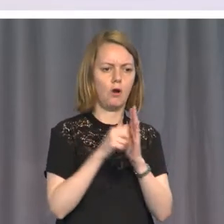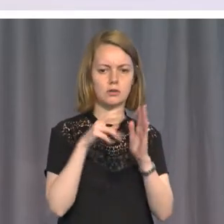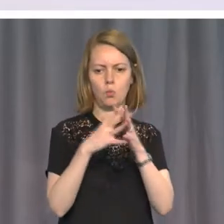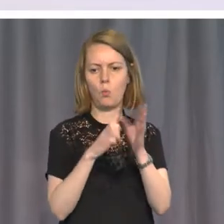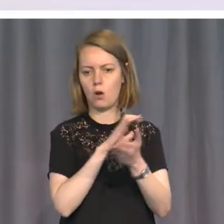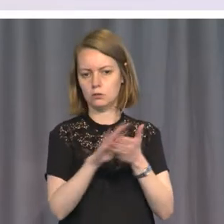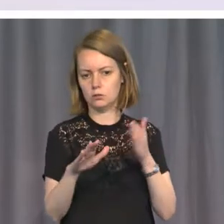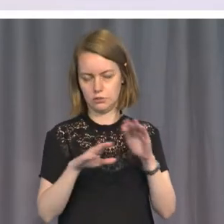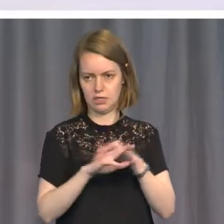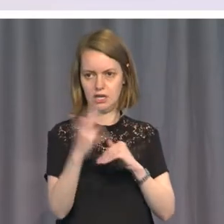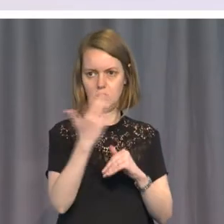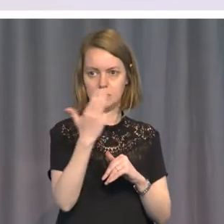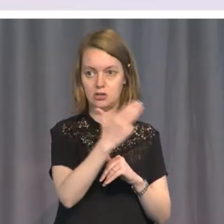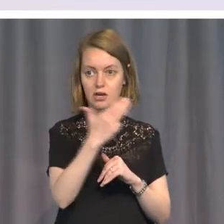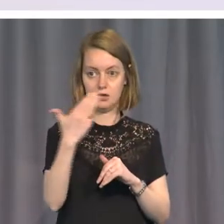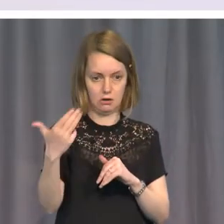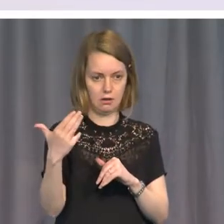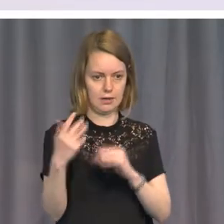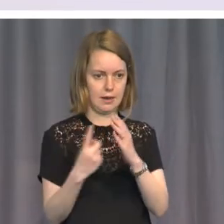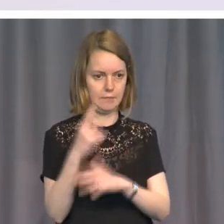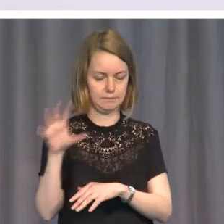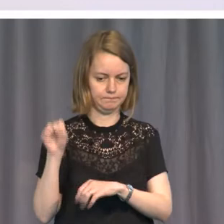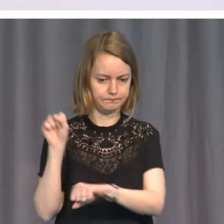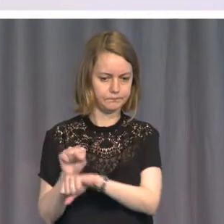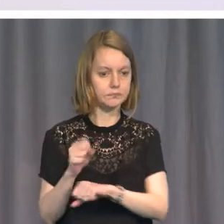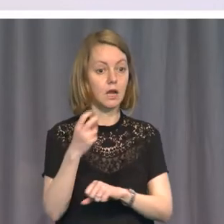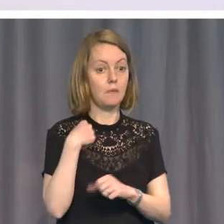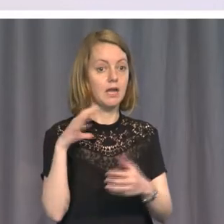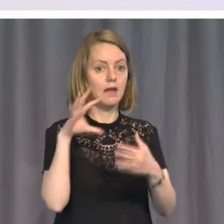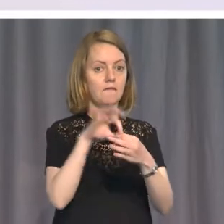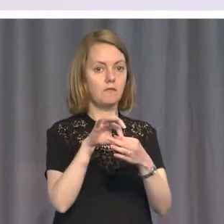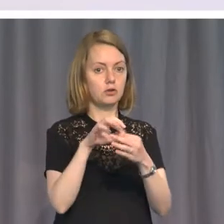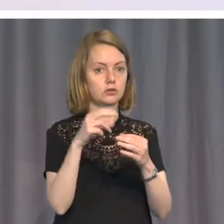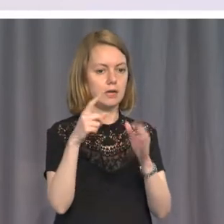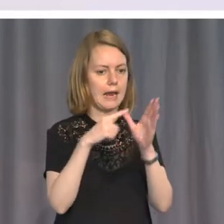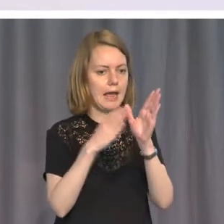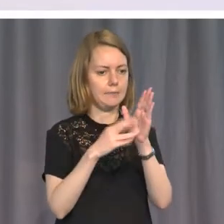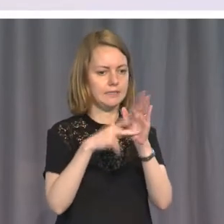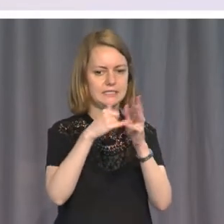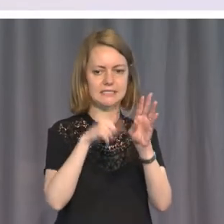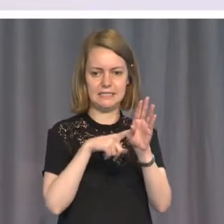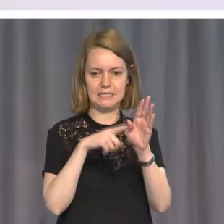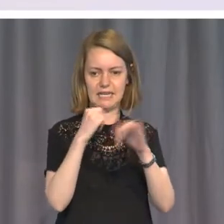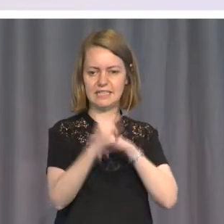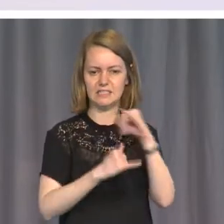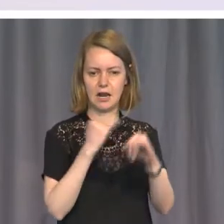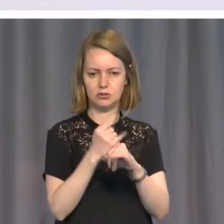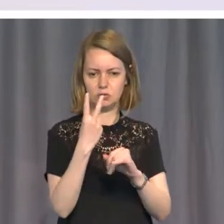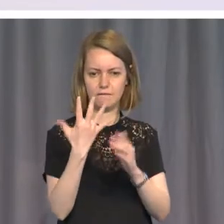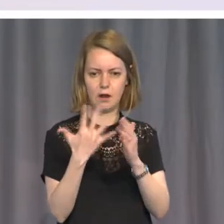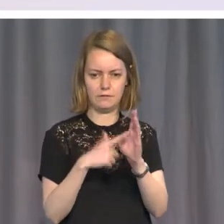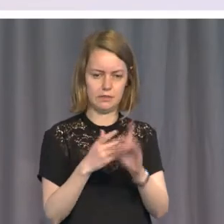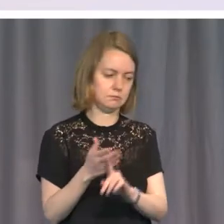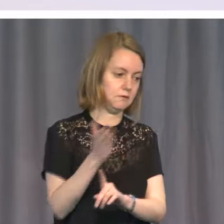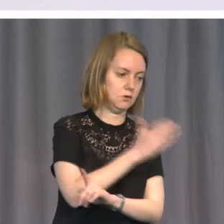1999, 25 years before, when I had joined Amnesty International, my first task was to write a